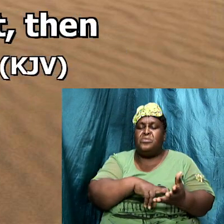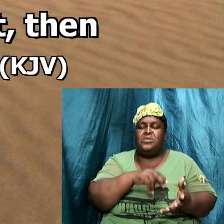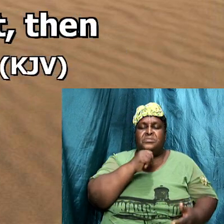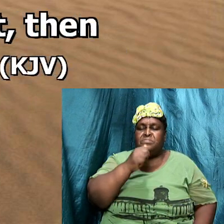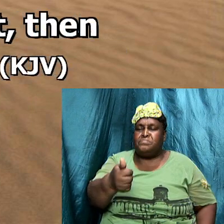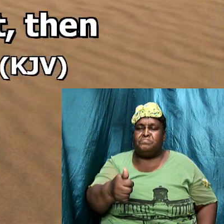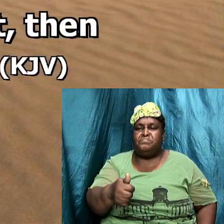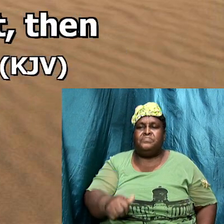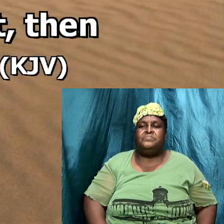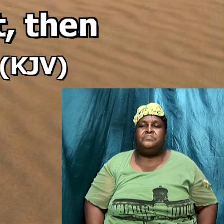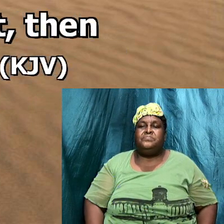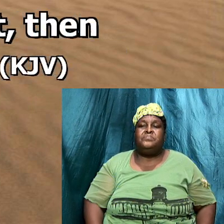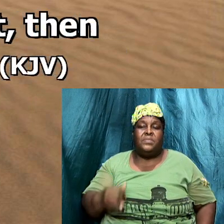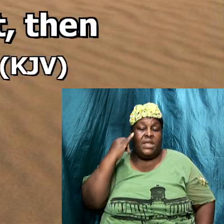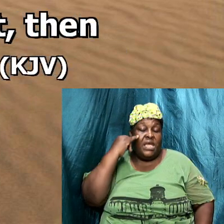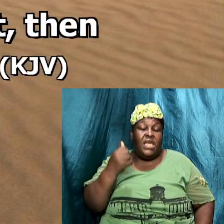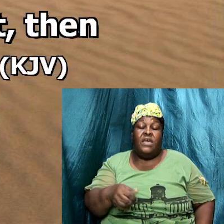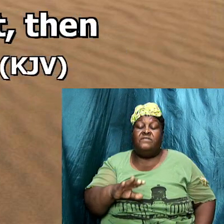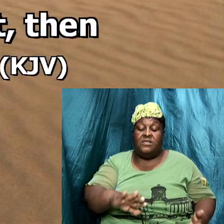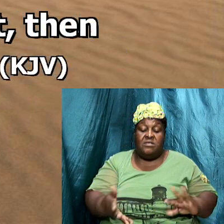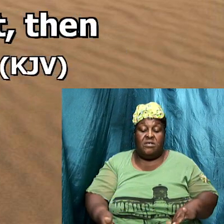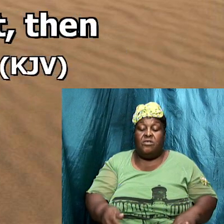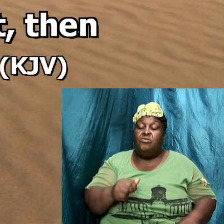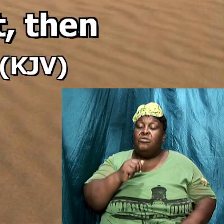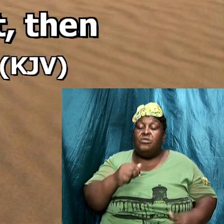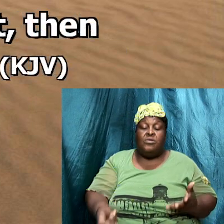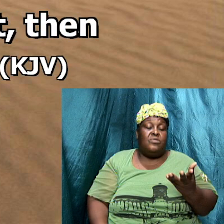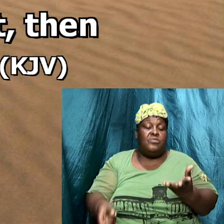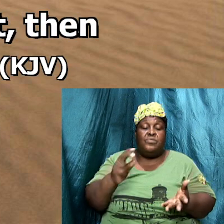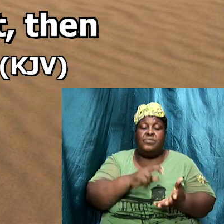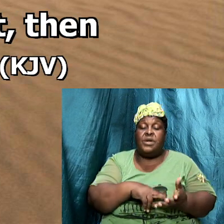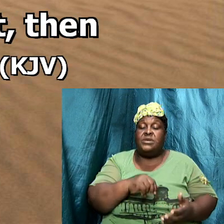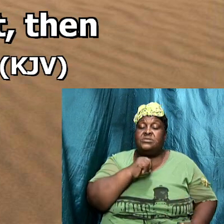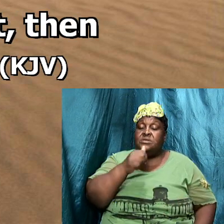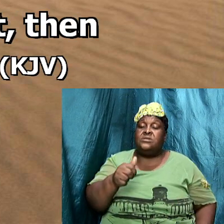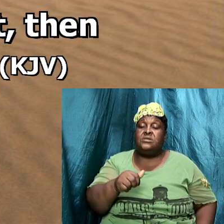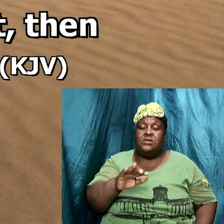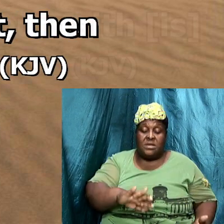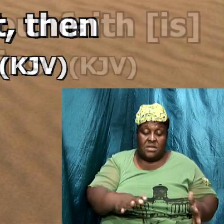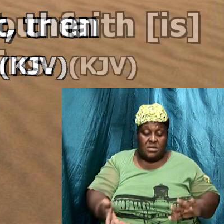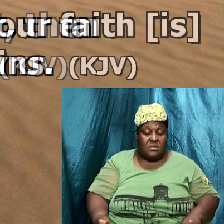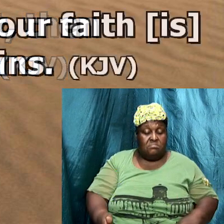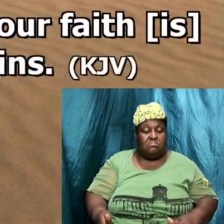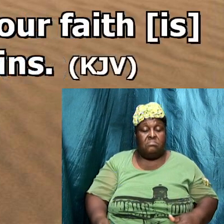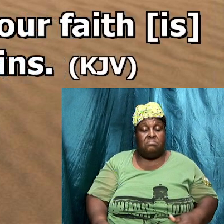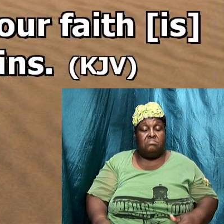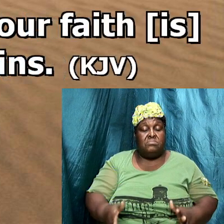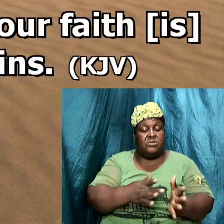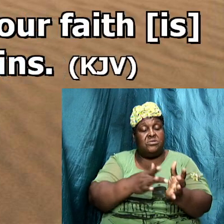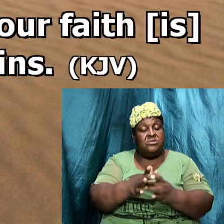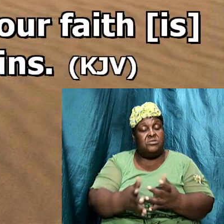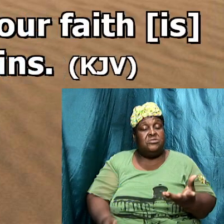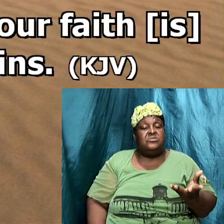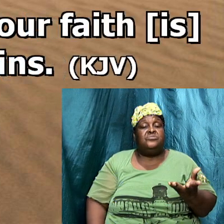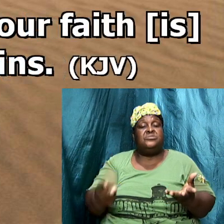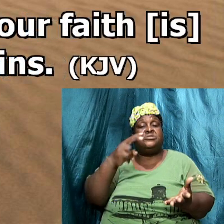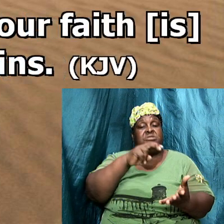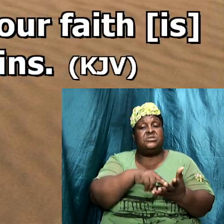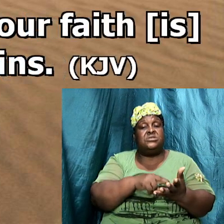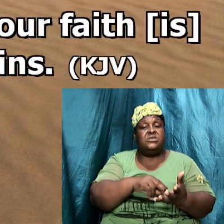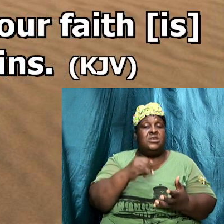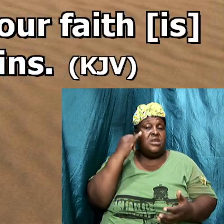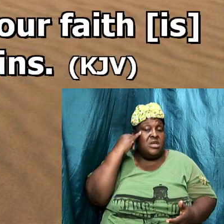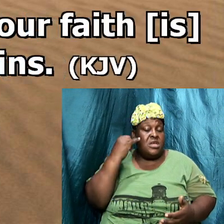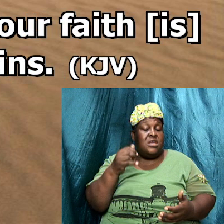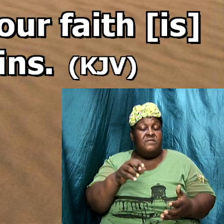for if the dead rise not then is not Christ raised and if Christ be